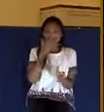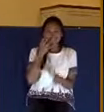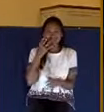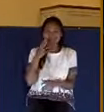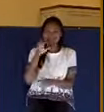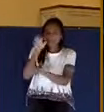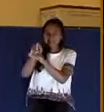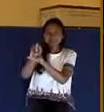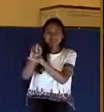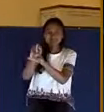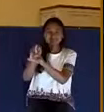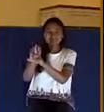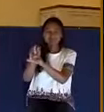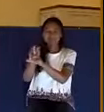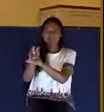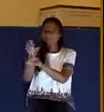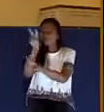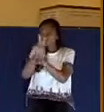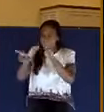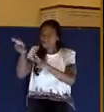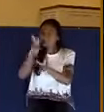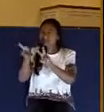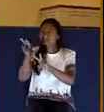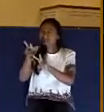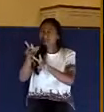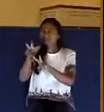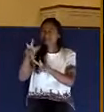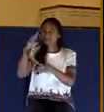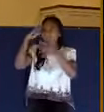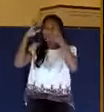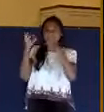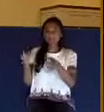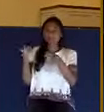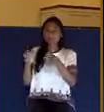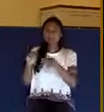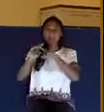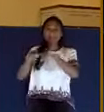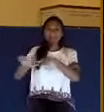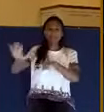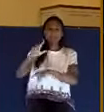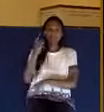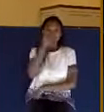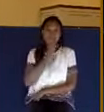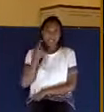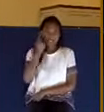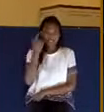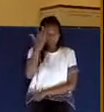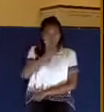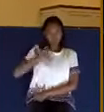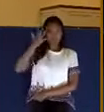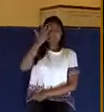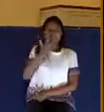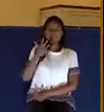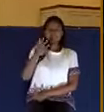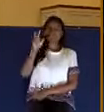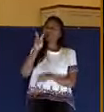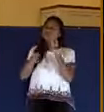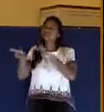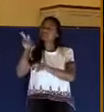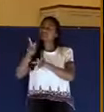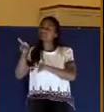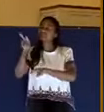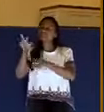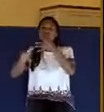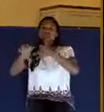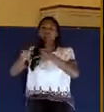and make a judgment based on their face, based on their outward appearance. They make a judgment based on their